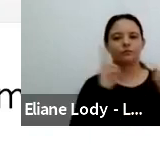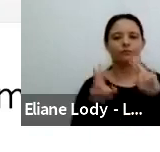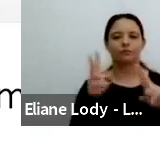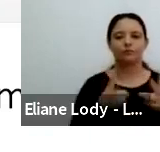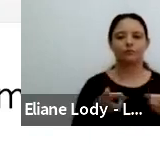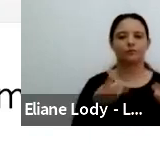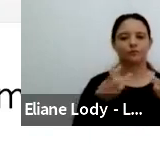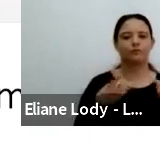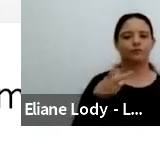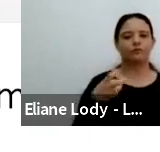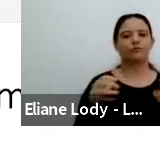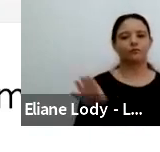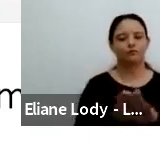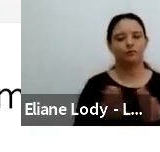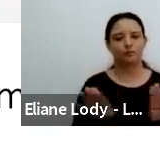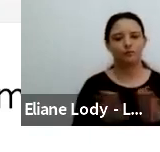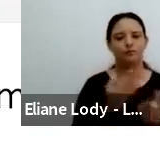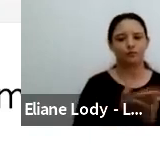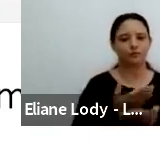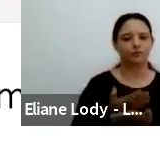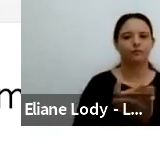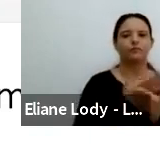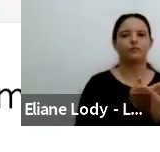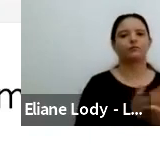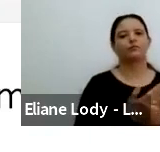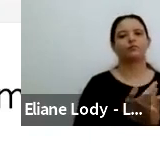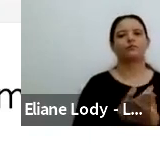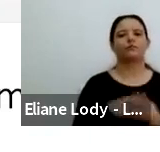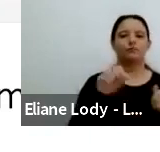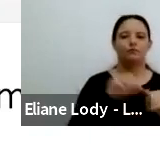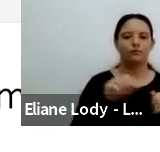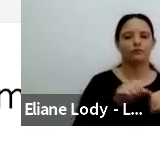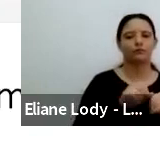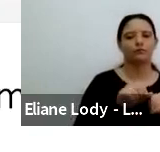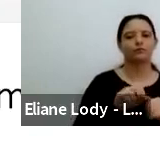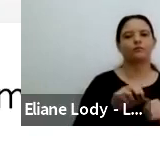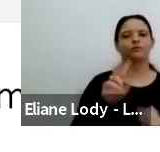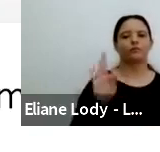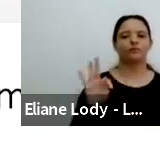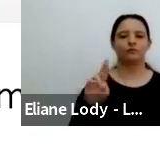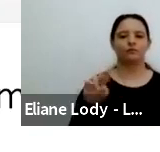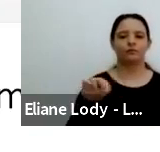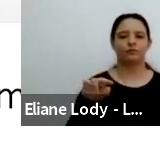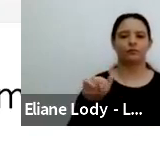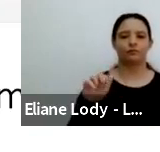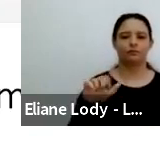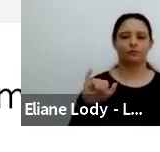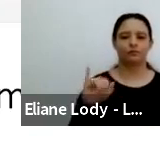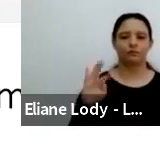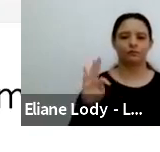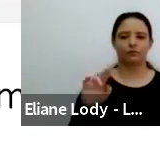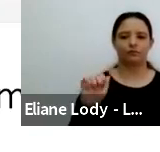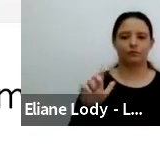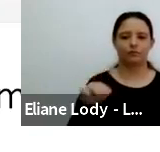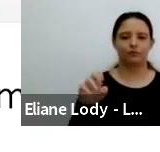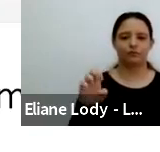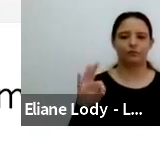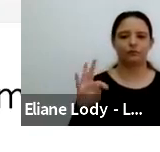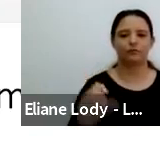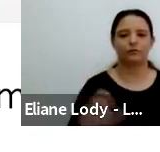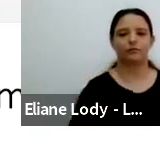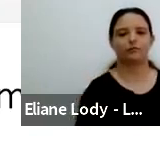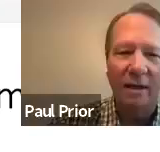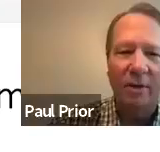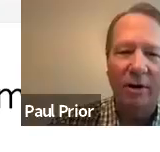both from Charles Goodwin's 1994 work on that, but also from Bruno Latour's work on seeing soil in the